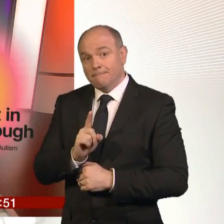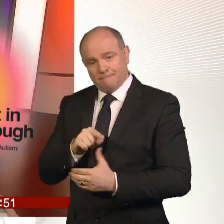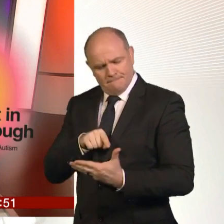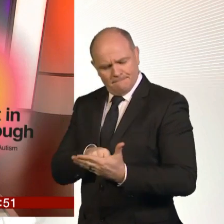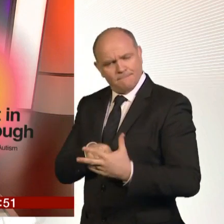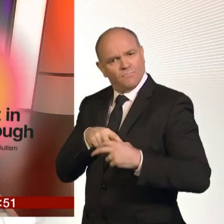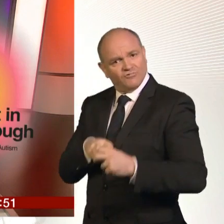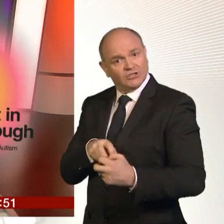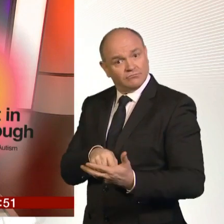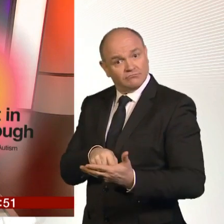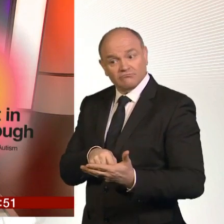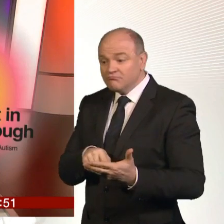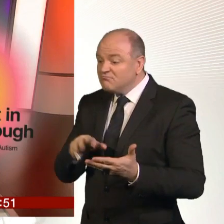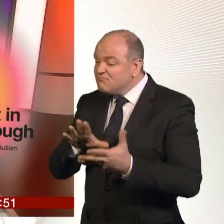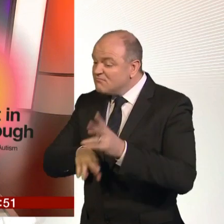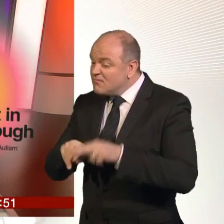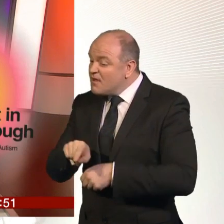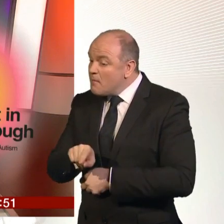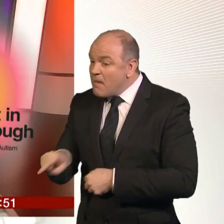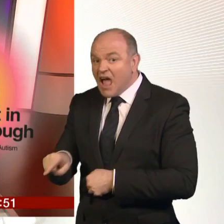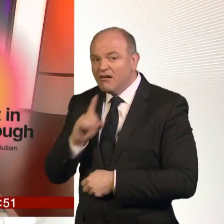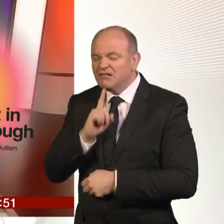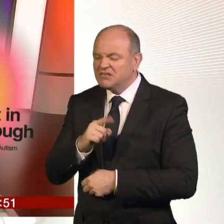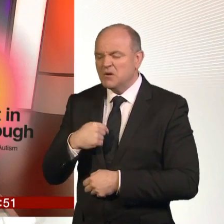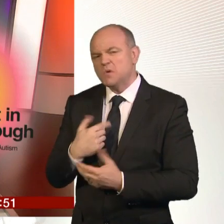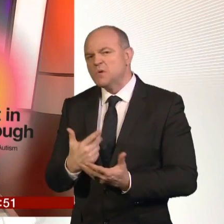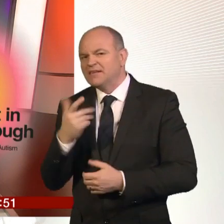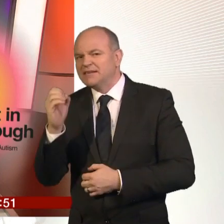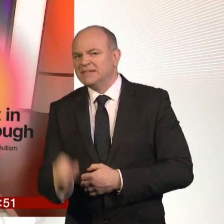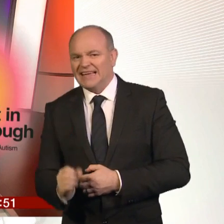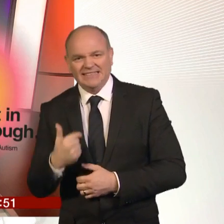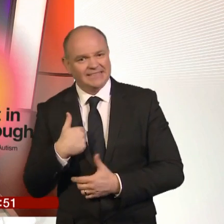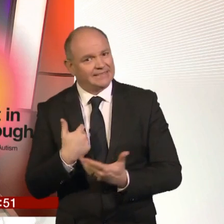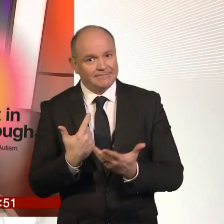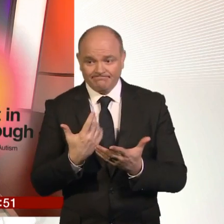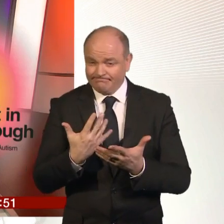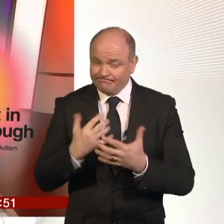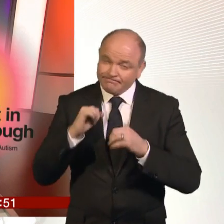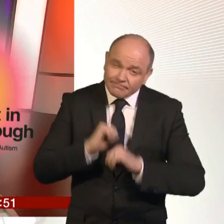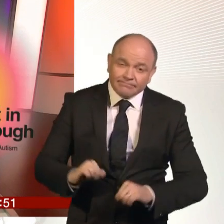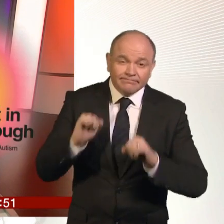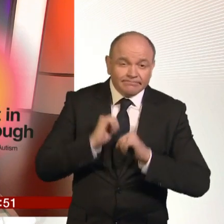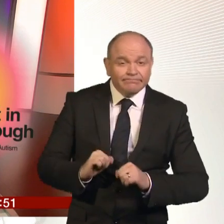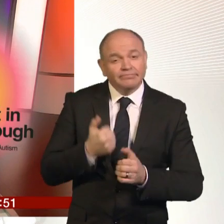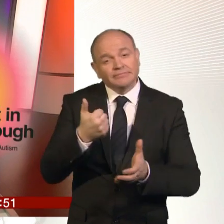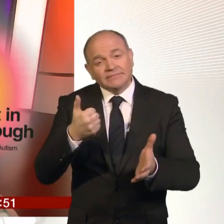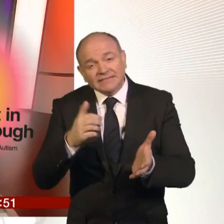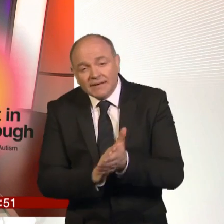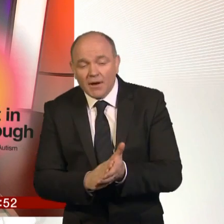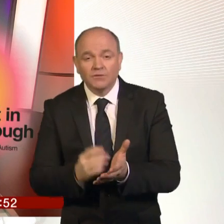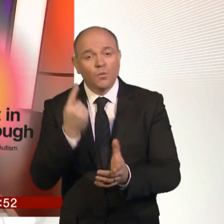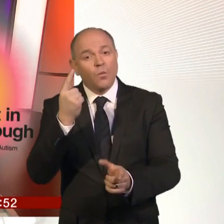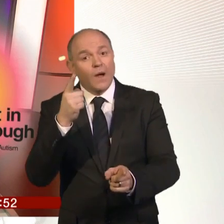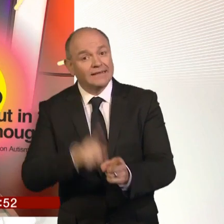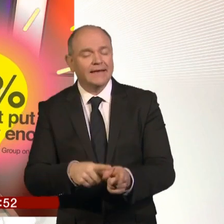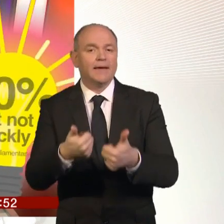70% of parents believe to support their child needs is not being put in place quickly enough with half saying they had to wait for more